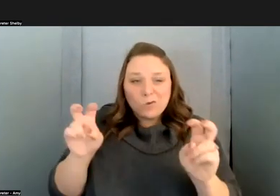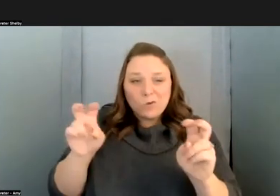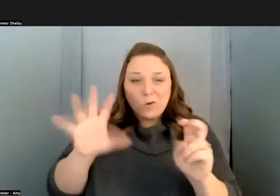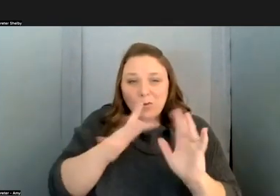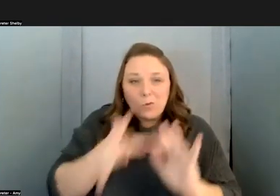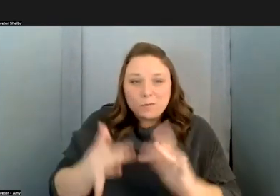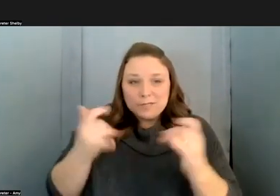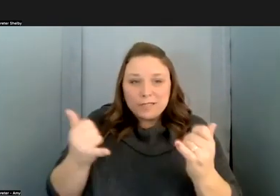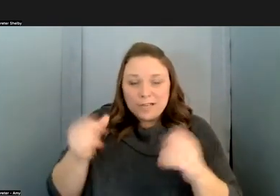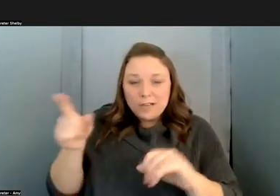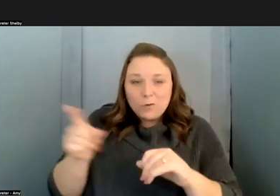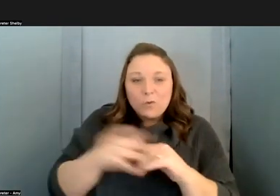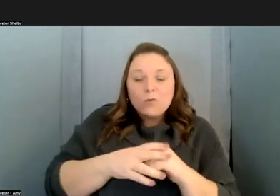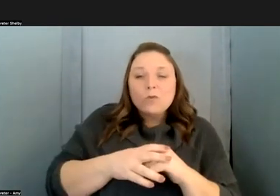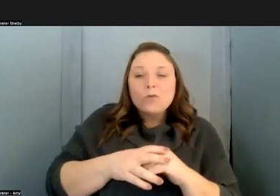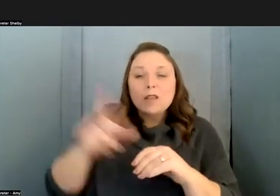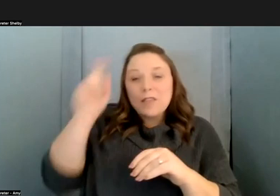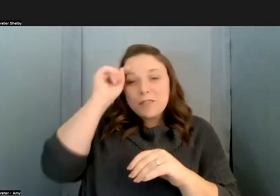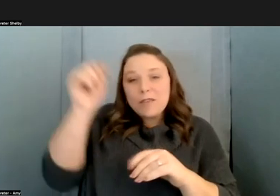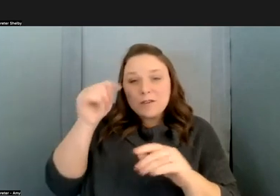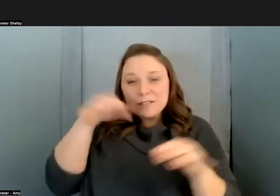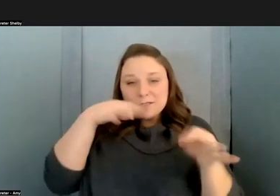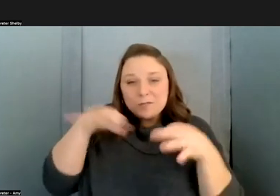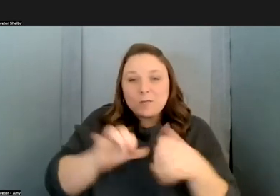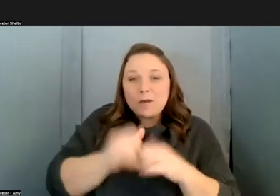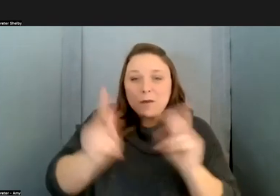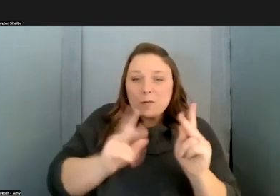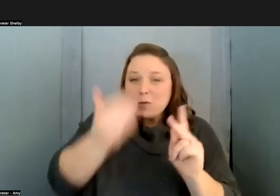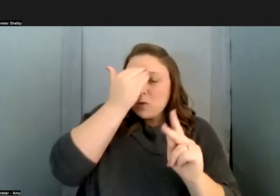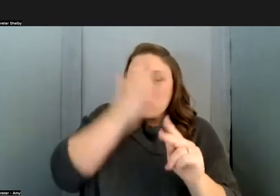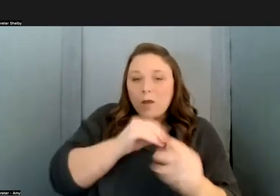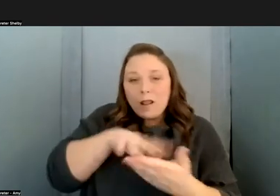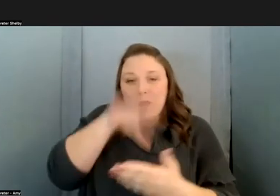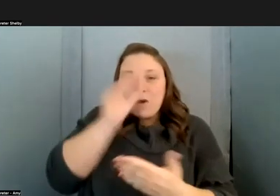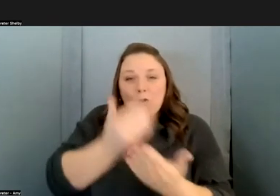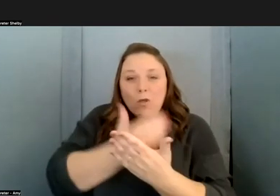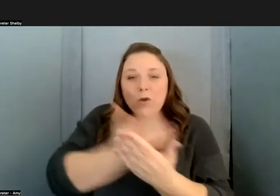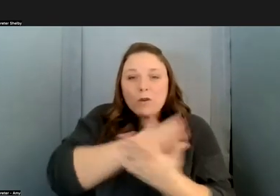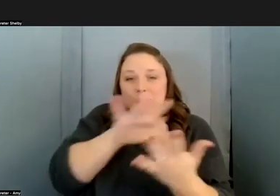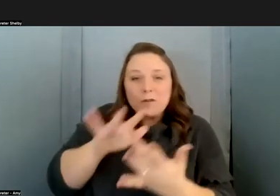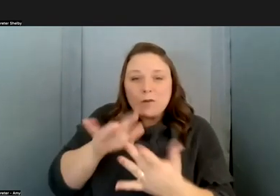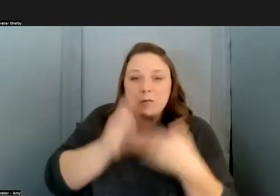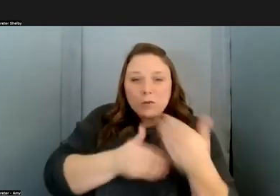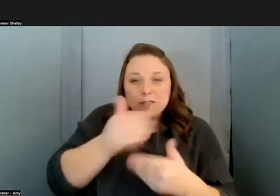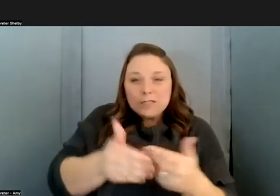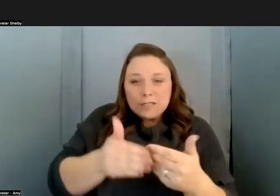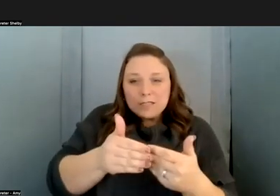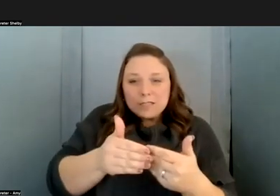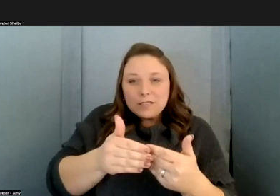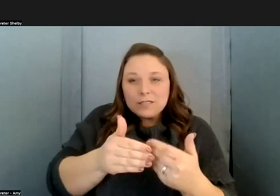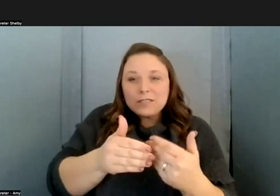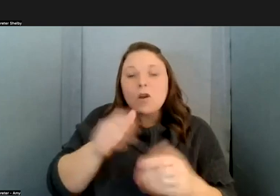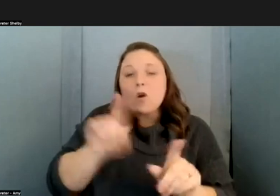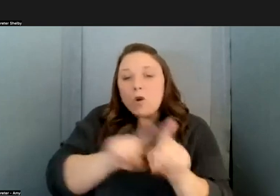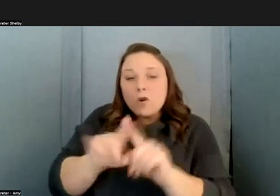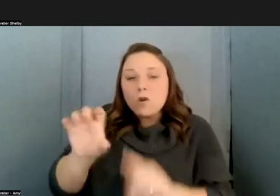uh it's a theory describing how people know and learn using network processes hence uh stephen has also